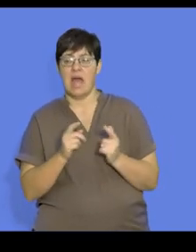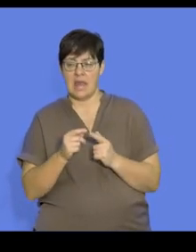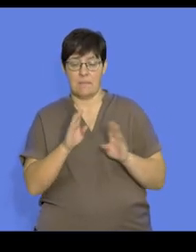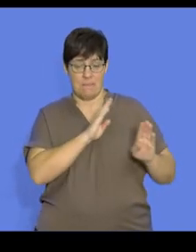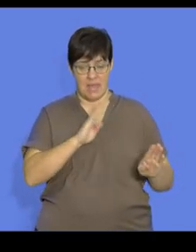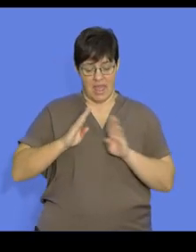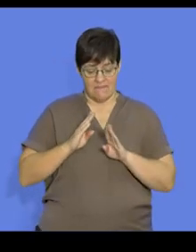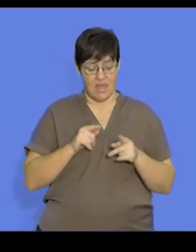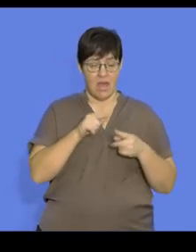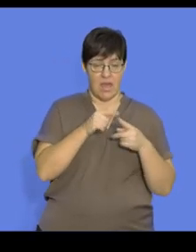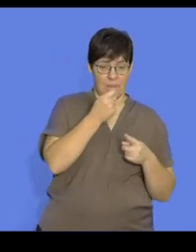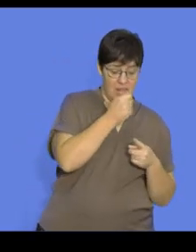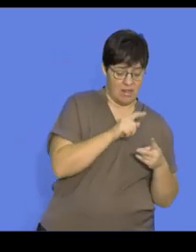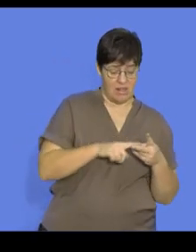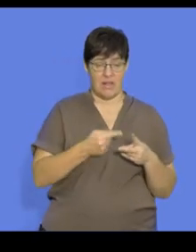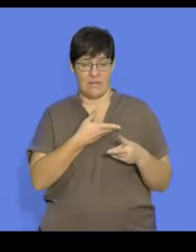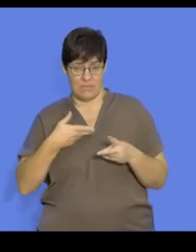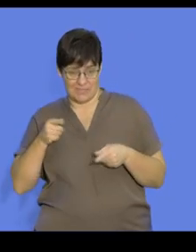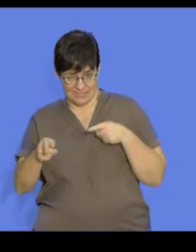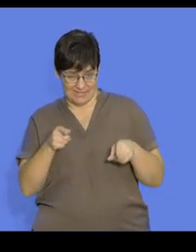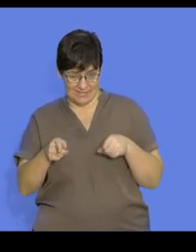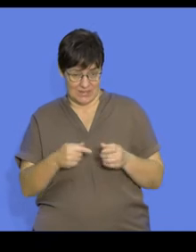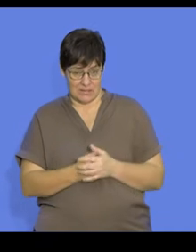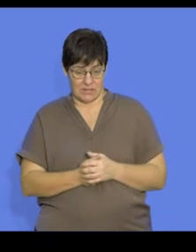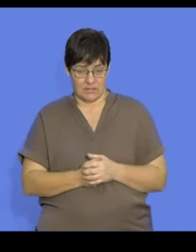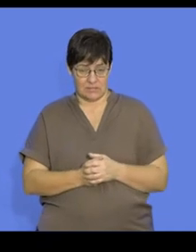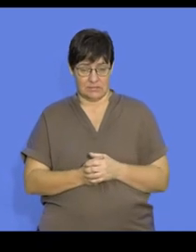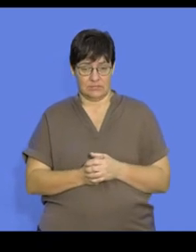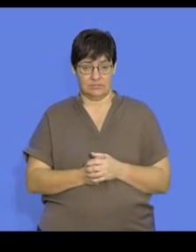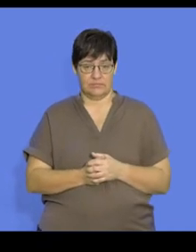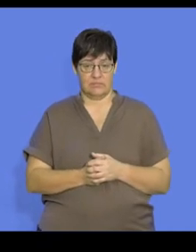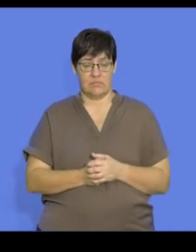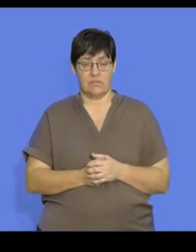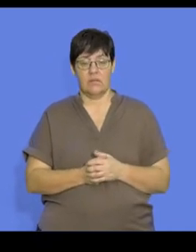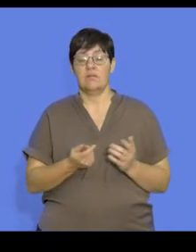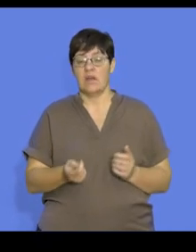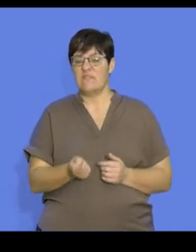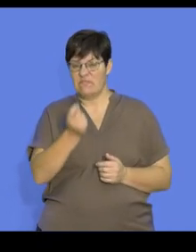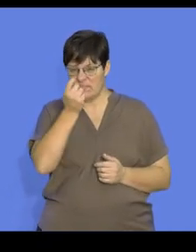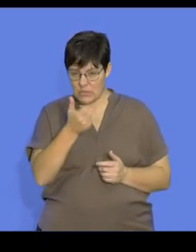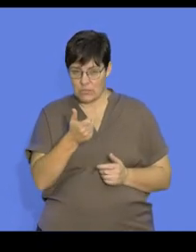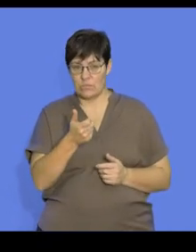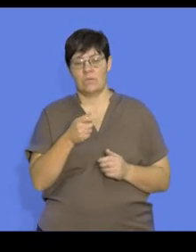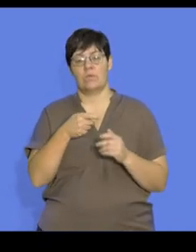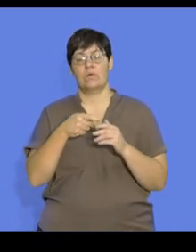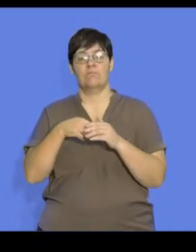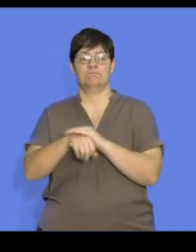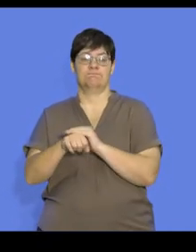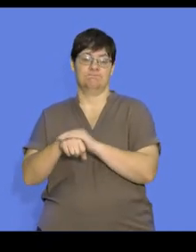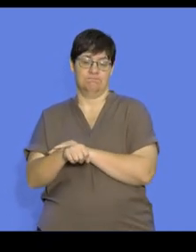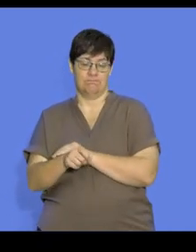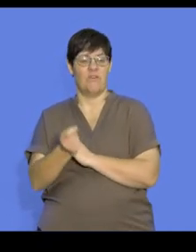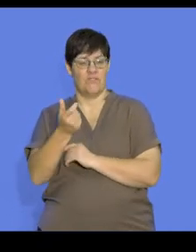behaviour between the female and the male individuals. And so much fewer offsprings are produced